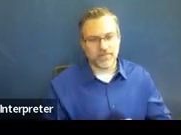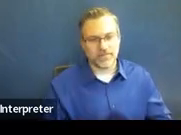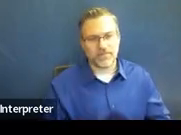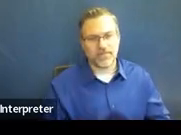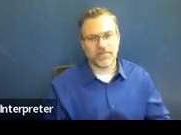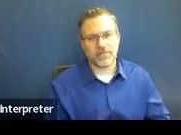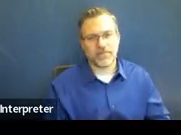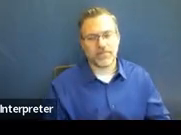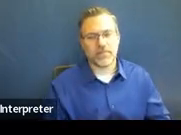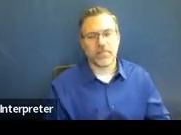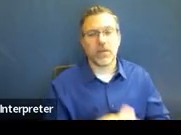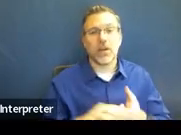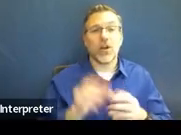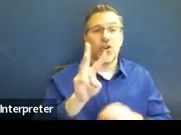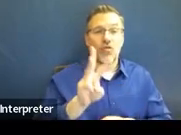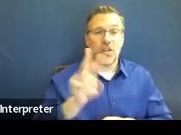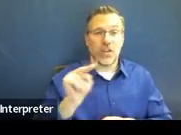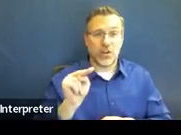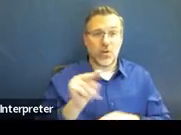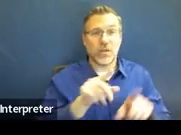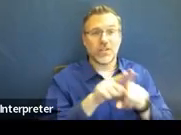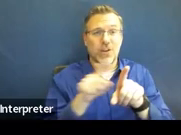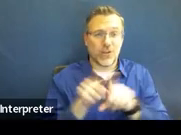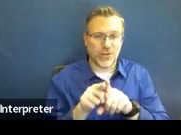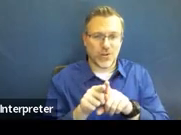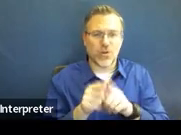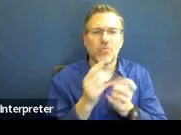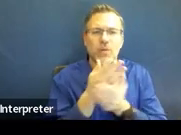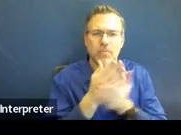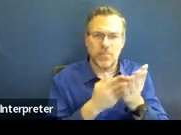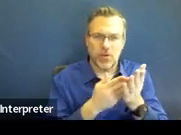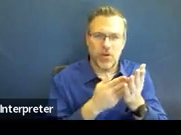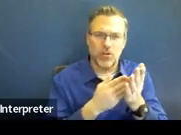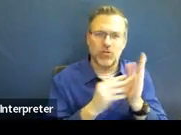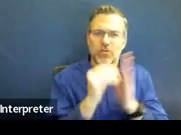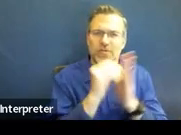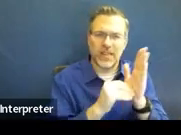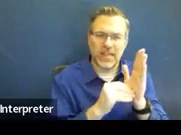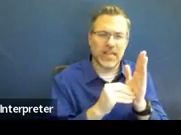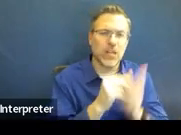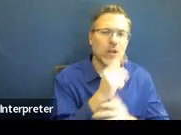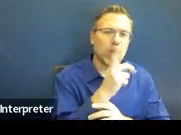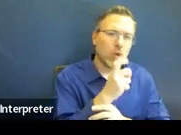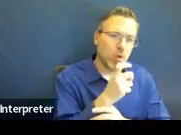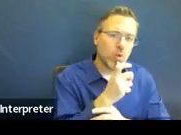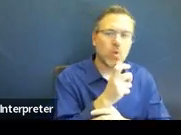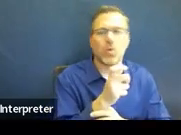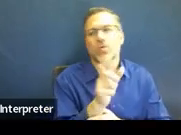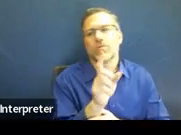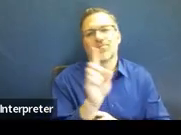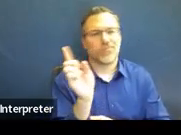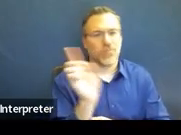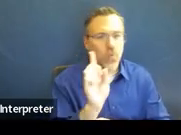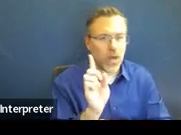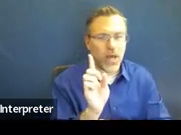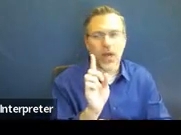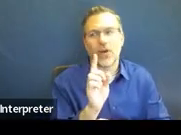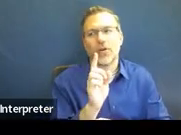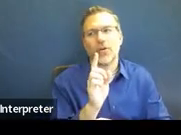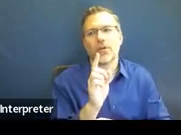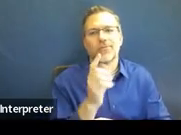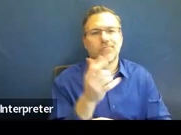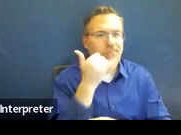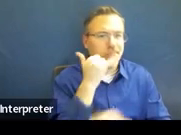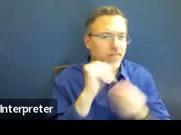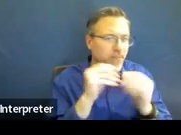On the written notice, there's also a spot to fill in who, where, the phone number that the parent can contact at the school district if they have